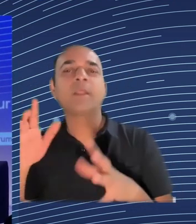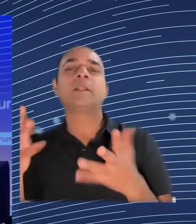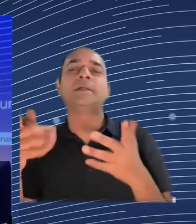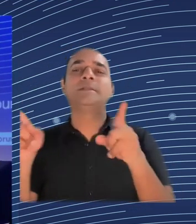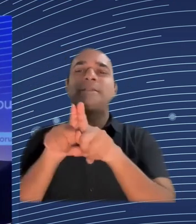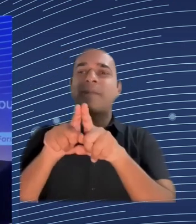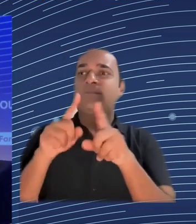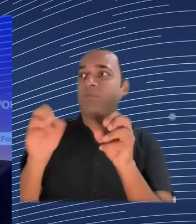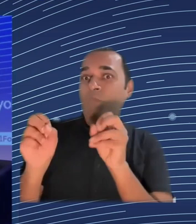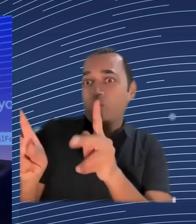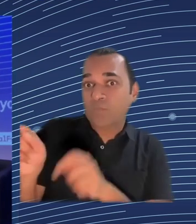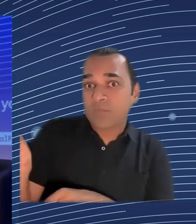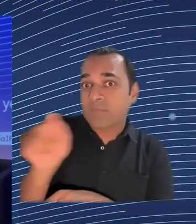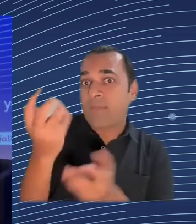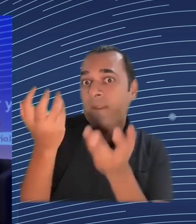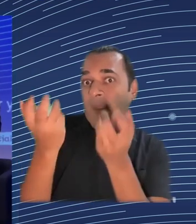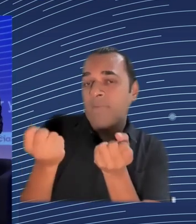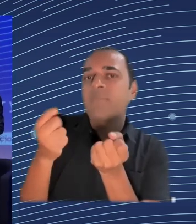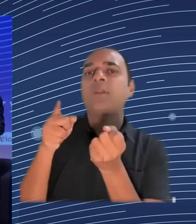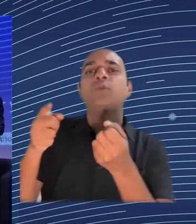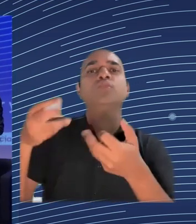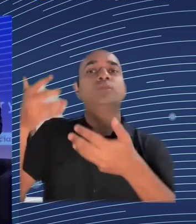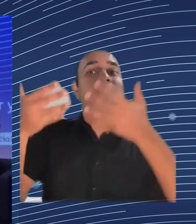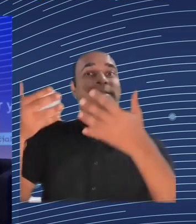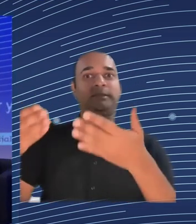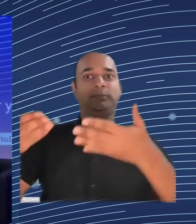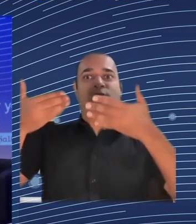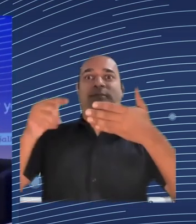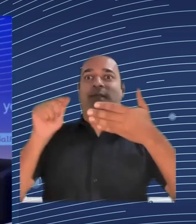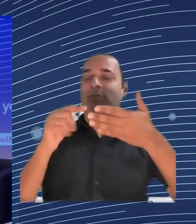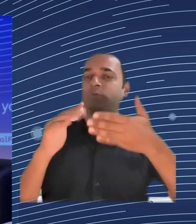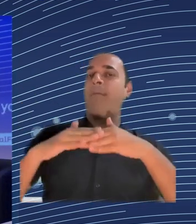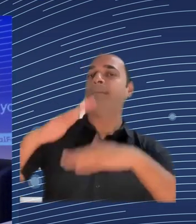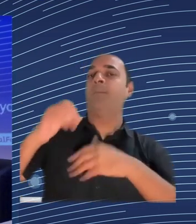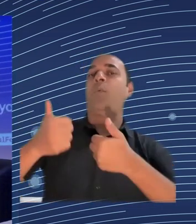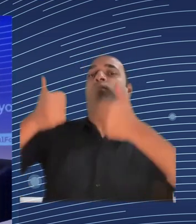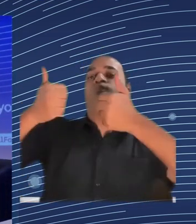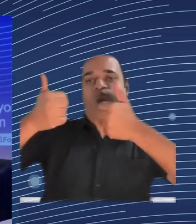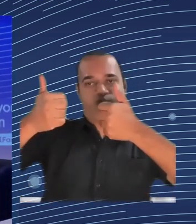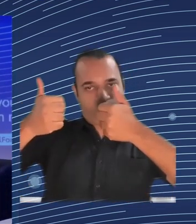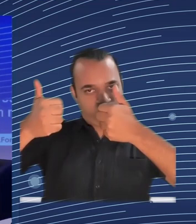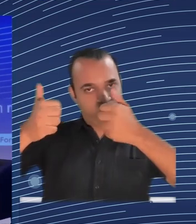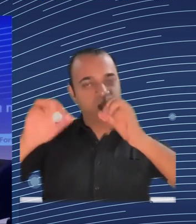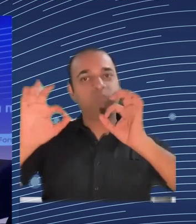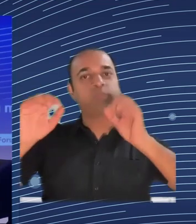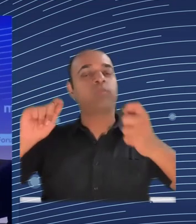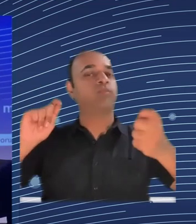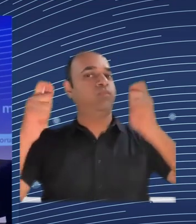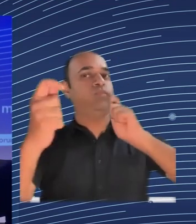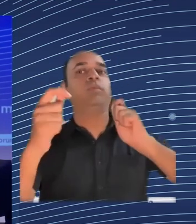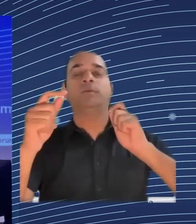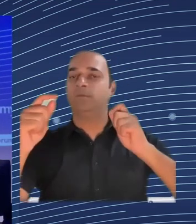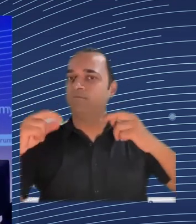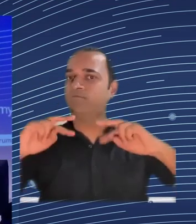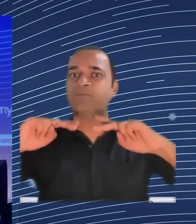to better understand. Please join us on stage, our speakers, and let us also have our remote speaker